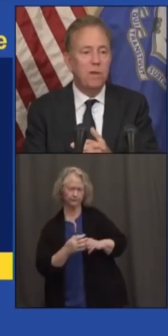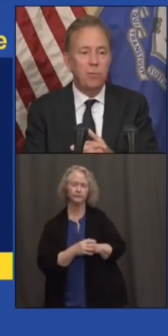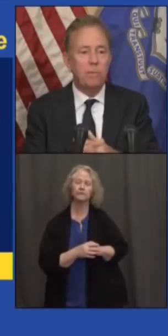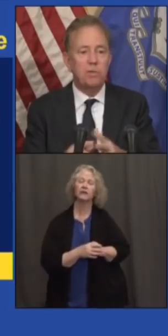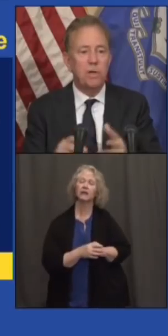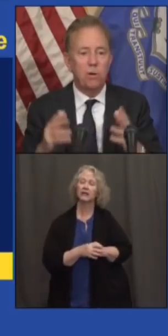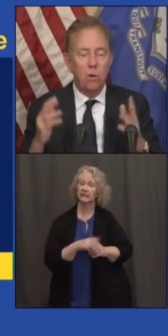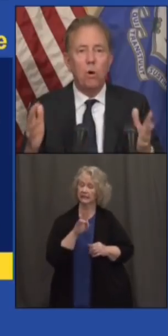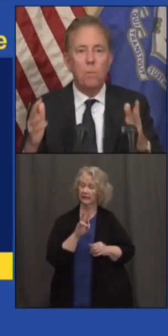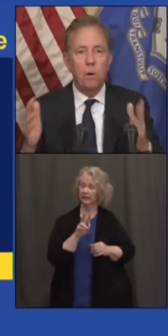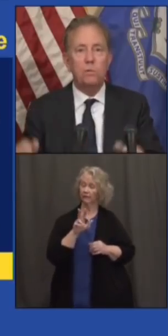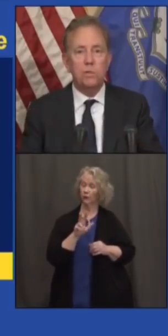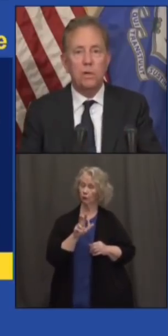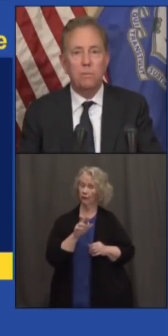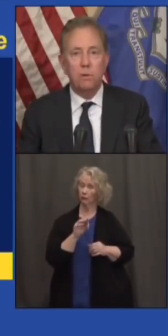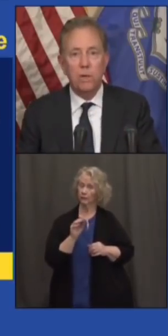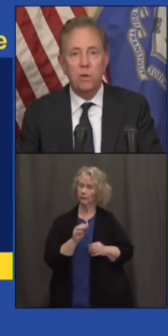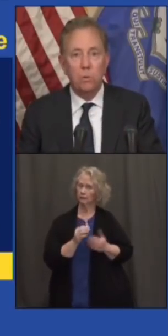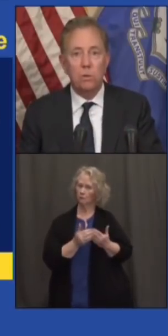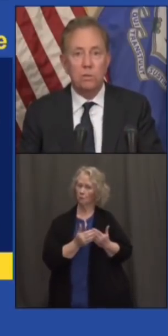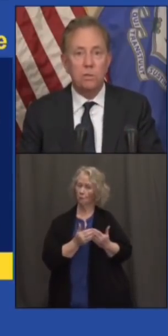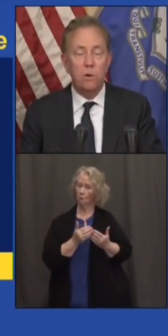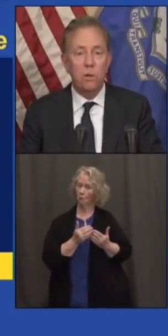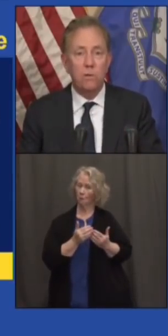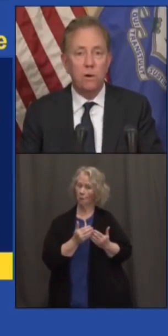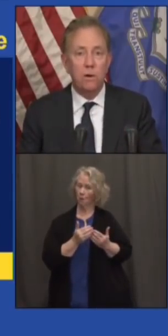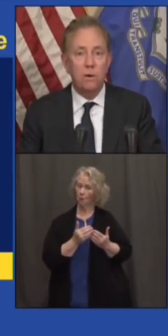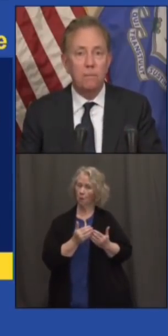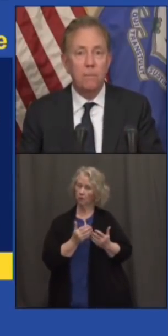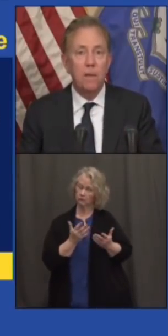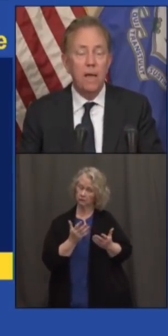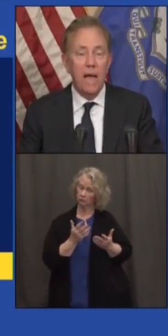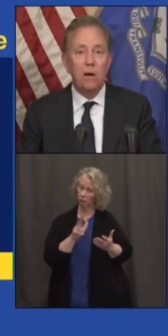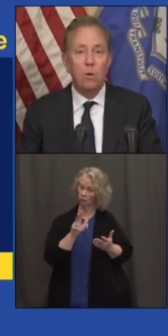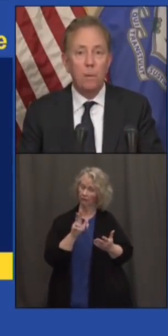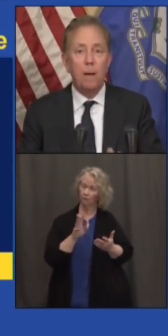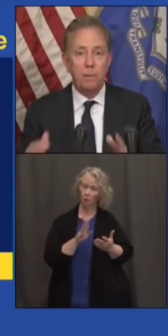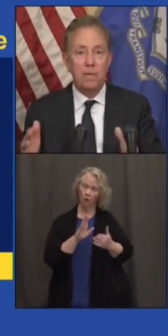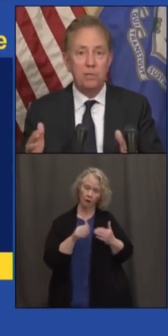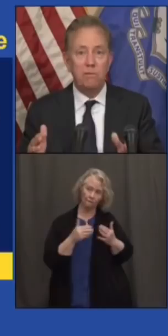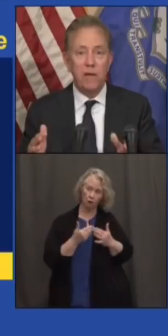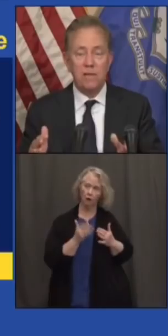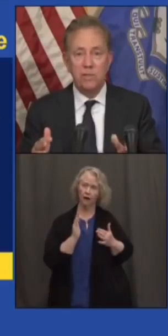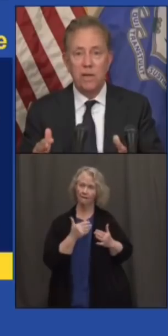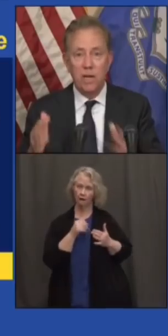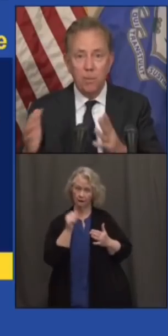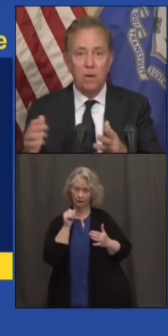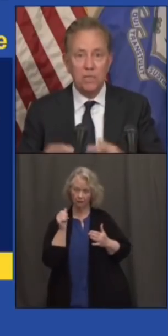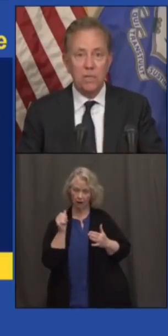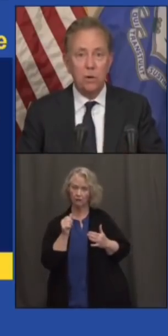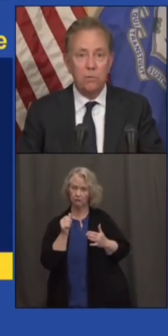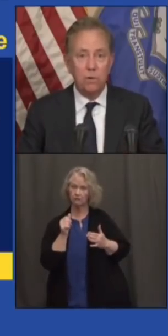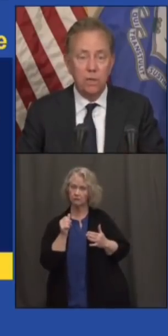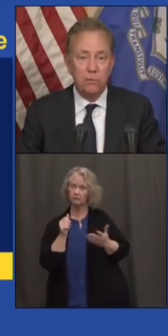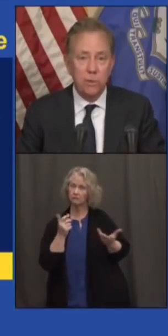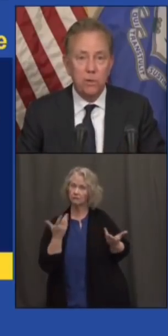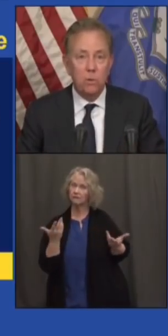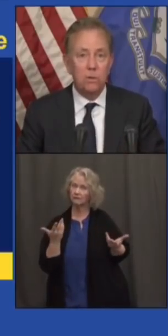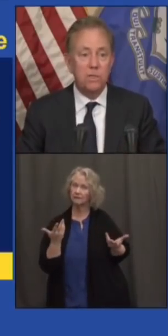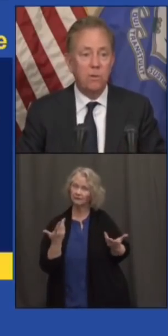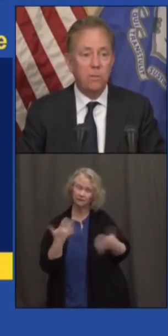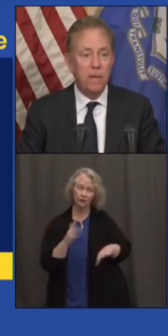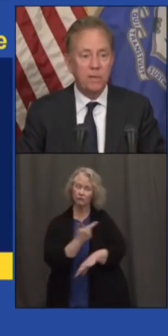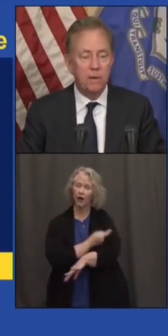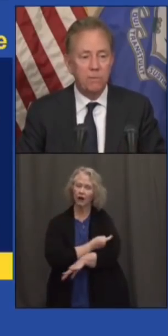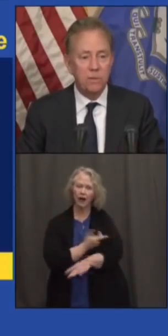73 percent or almost three-quarters of all of our adult population vaccinated. Come on, let's get over three